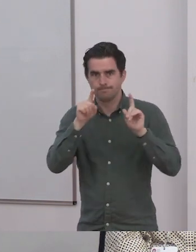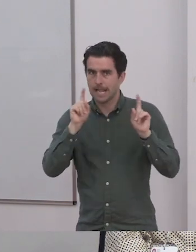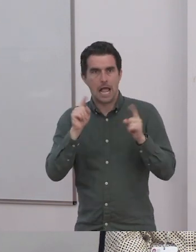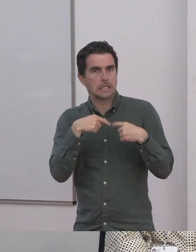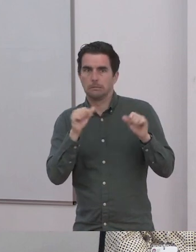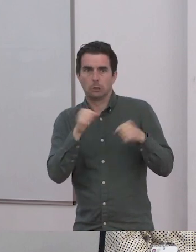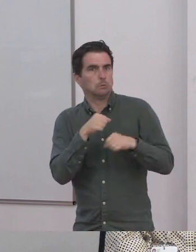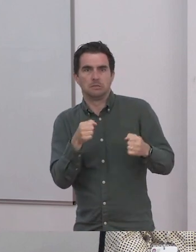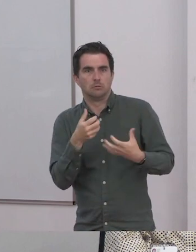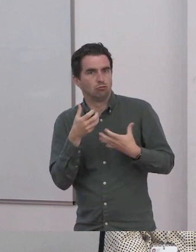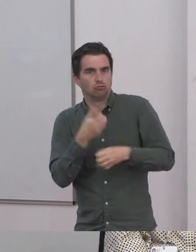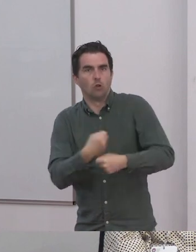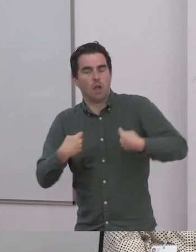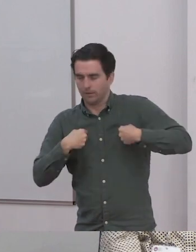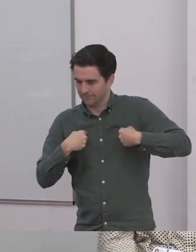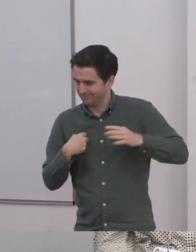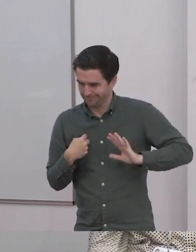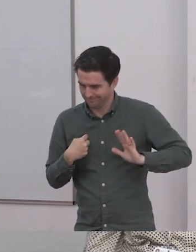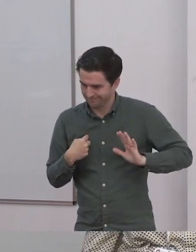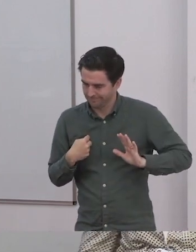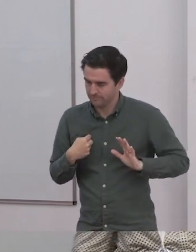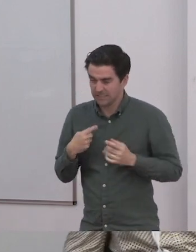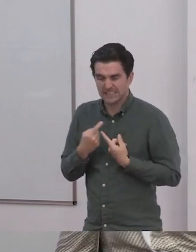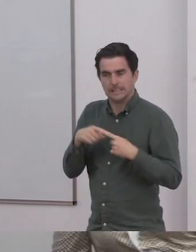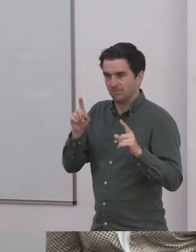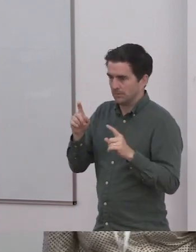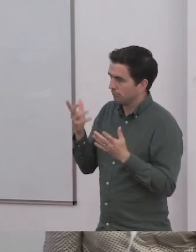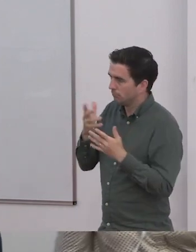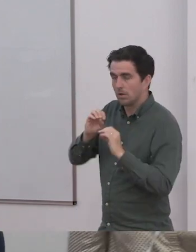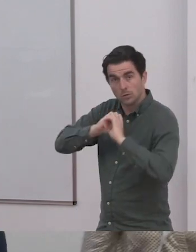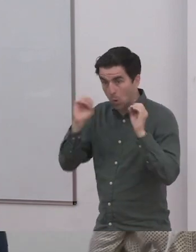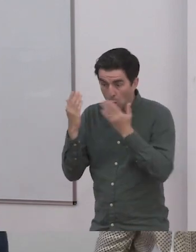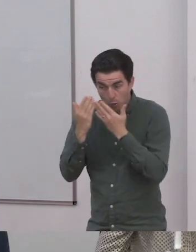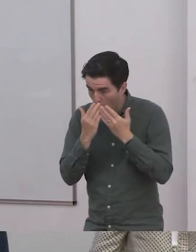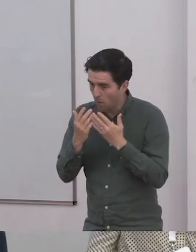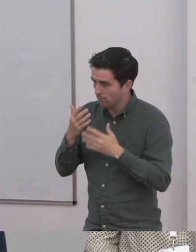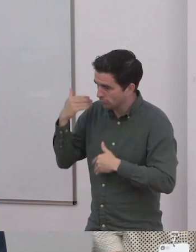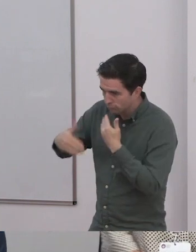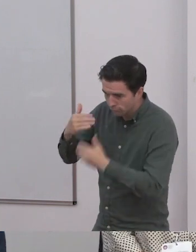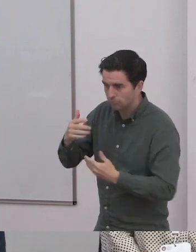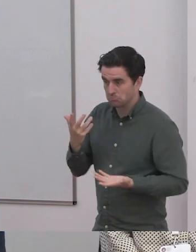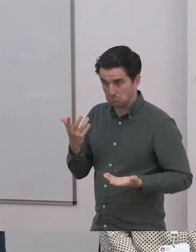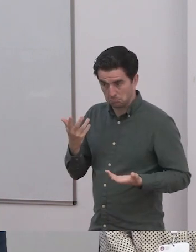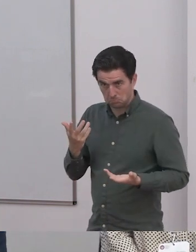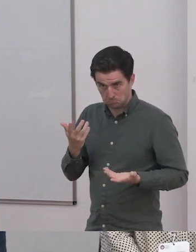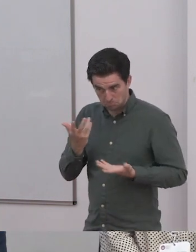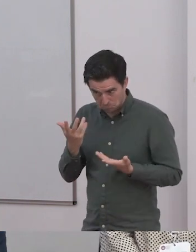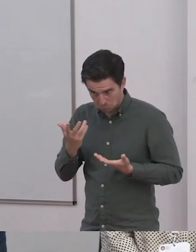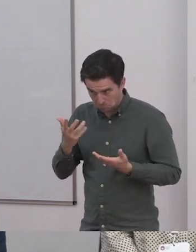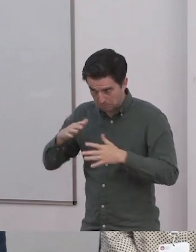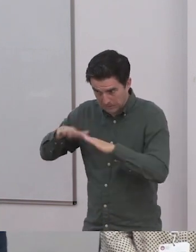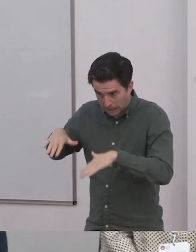trust themselves. And we're investing trust in them. Redan, had an insight the other day about not doing